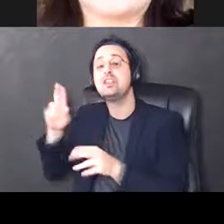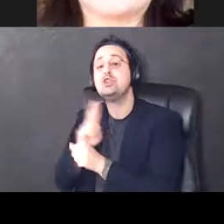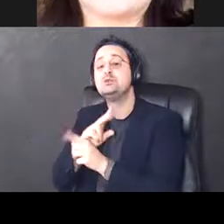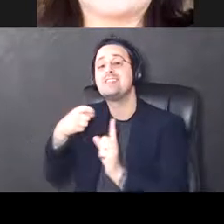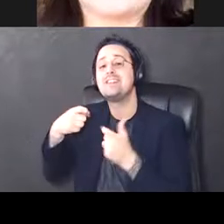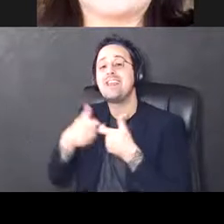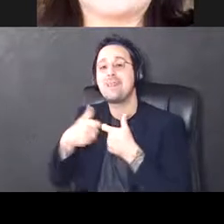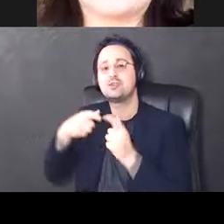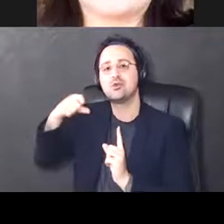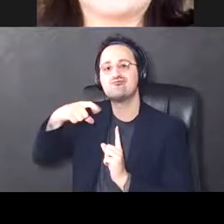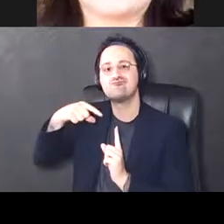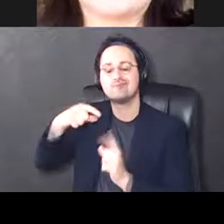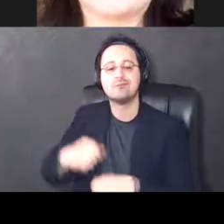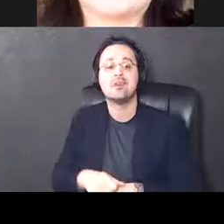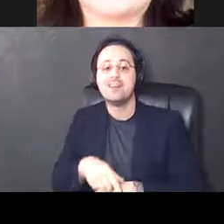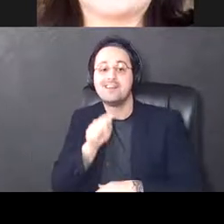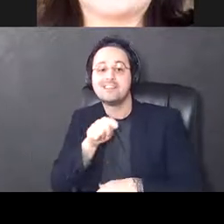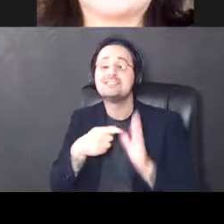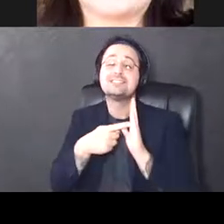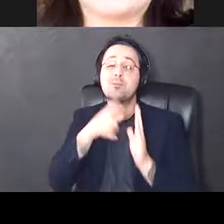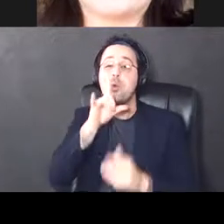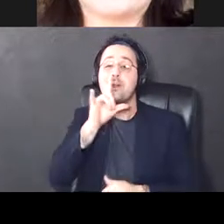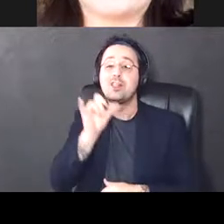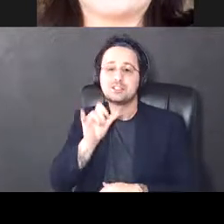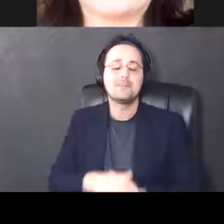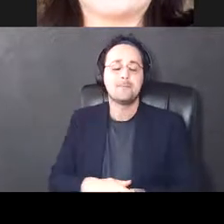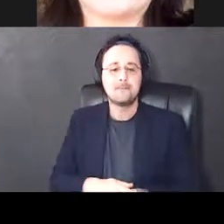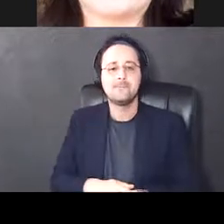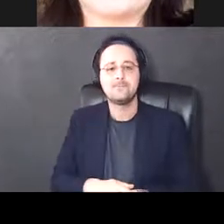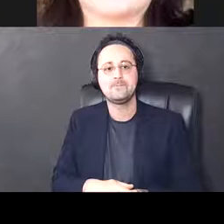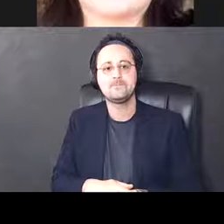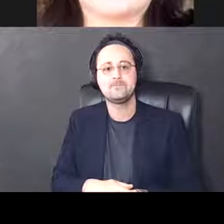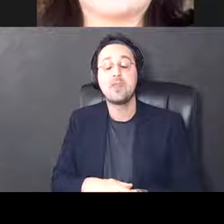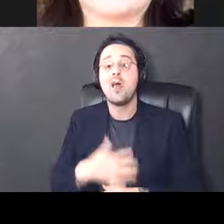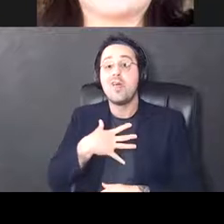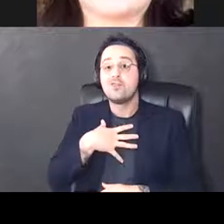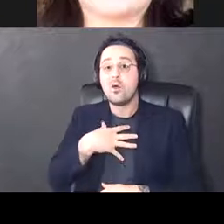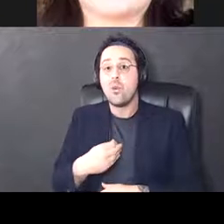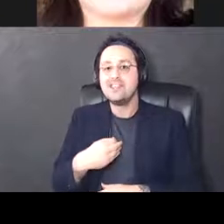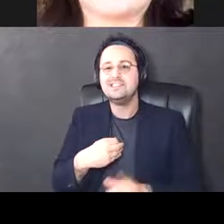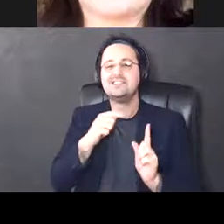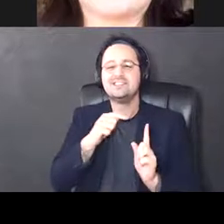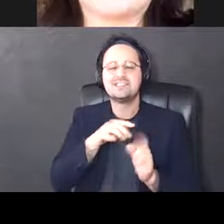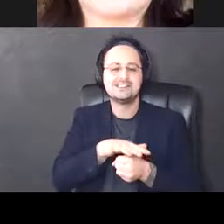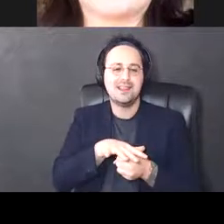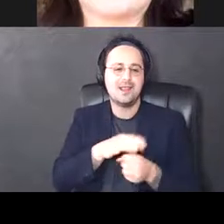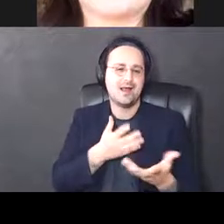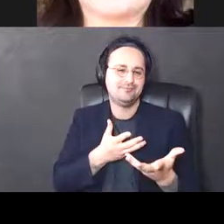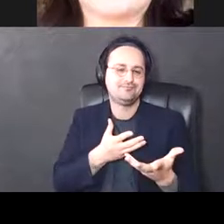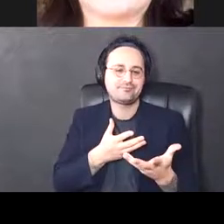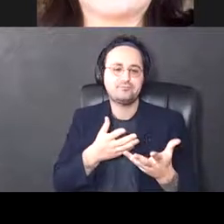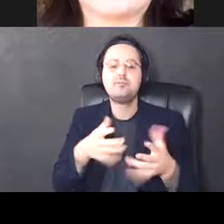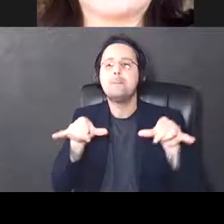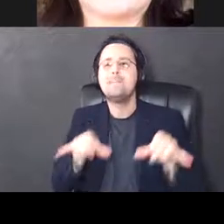so this here is an example of what that response looks like. So the white is our kind of baseline